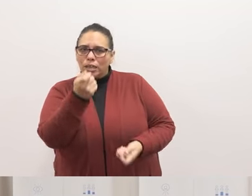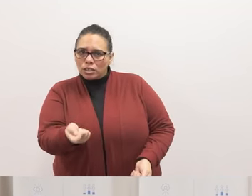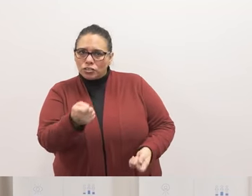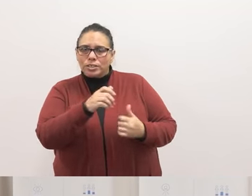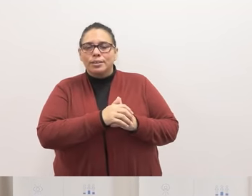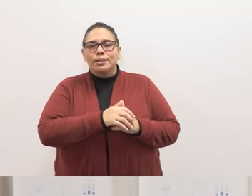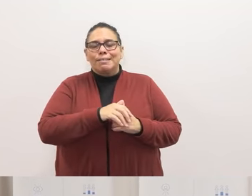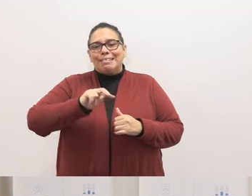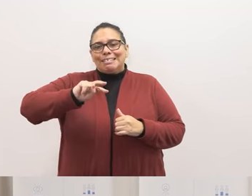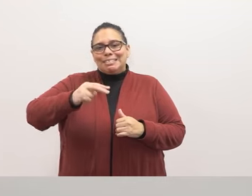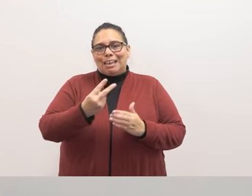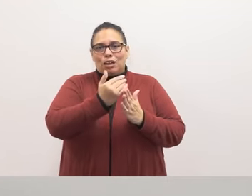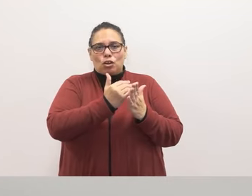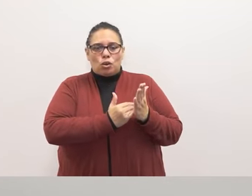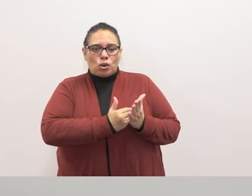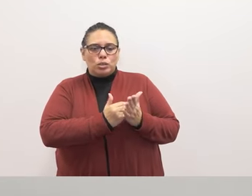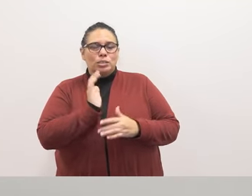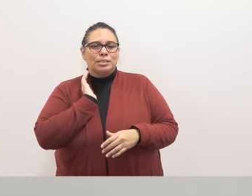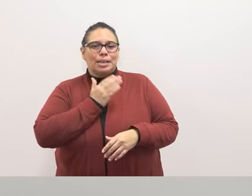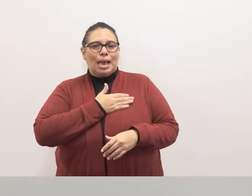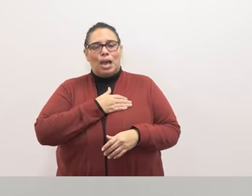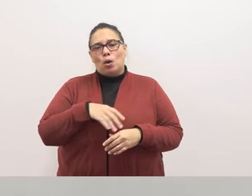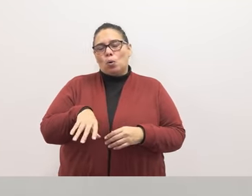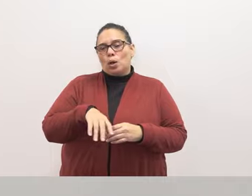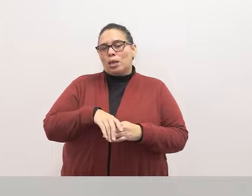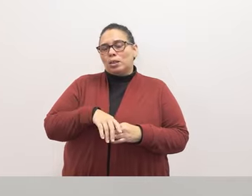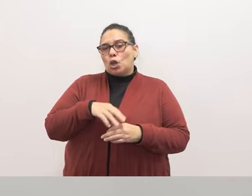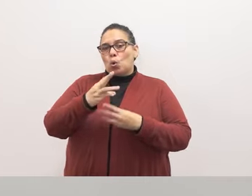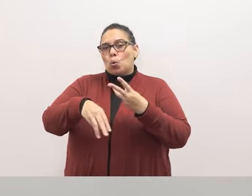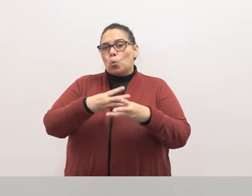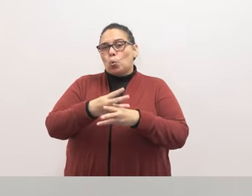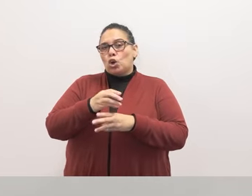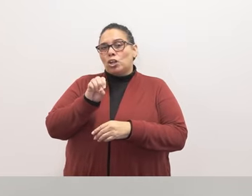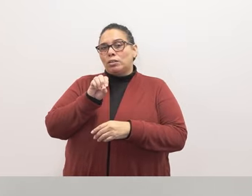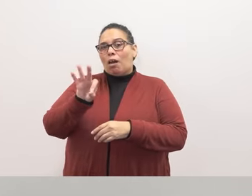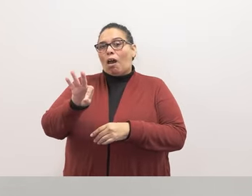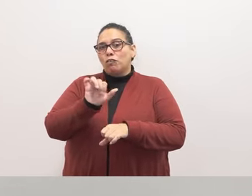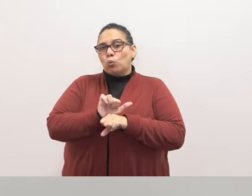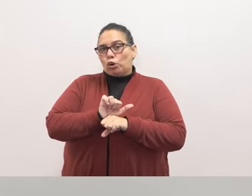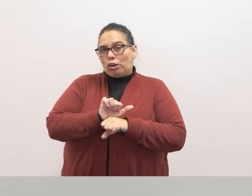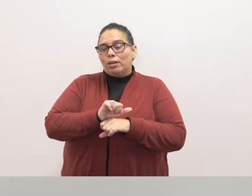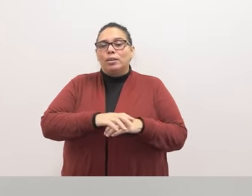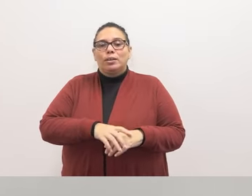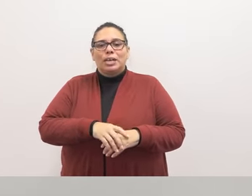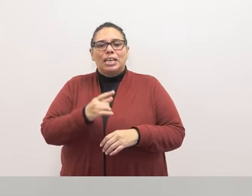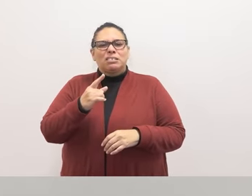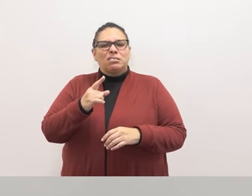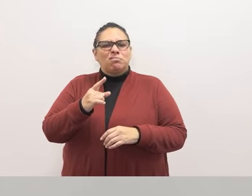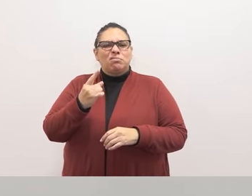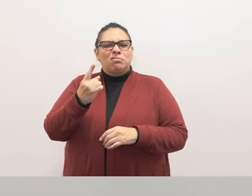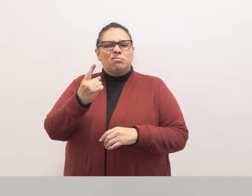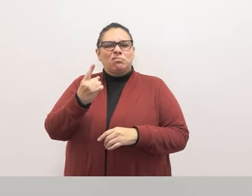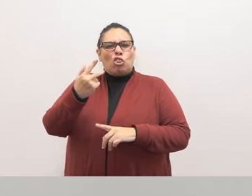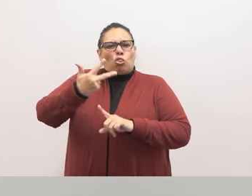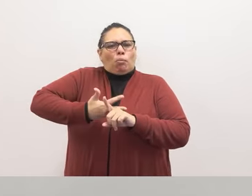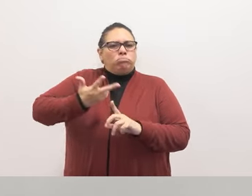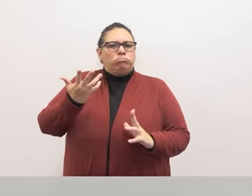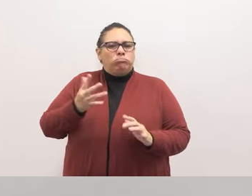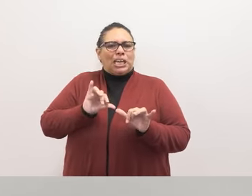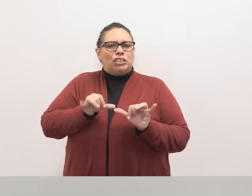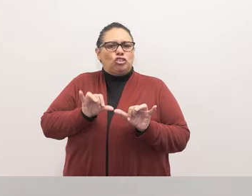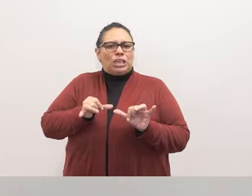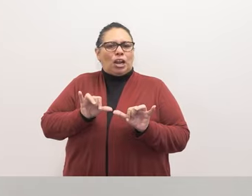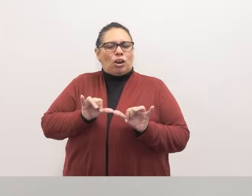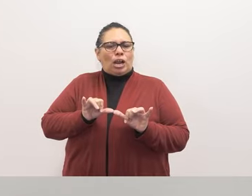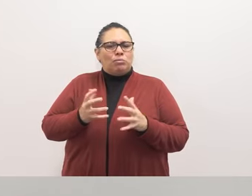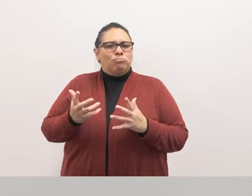This second course is what we call one of our WOW courses, which is a World of Work course. It is a one quarter course in engineering. To accompany